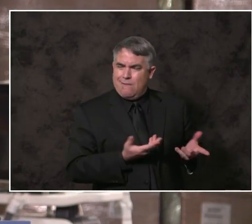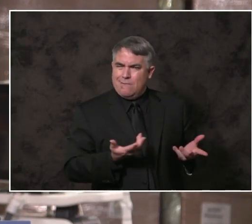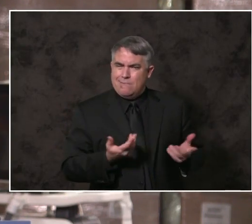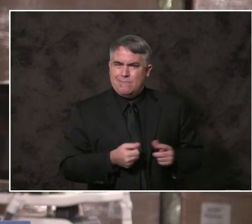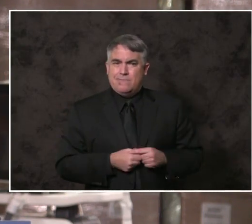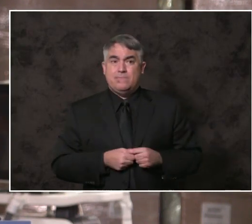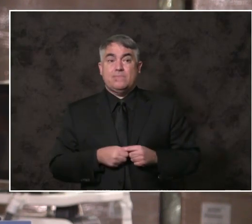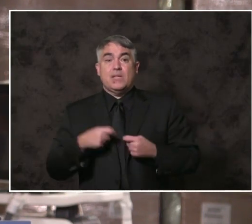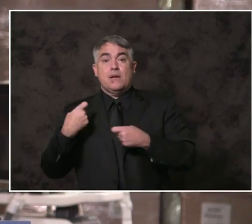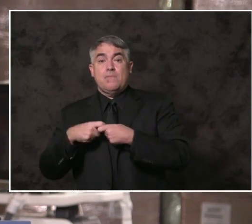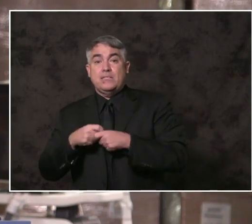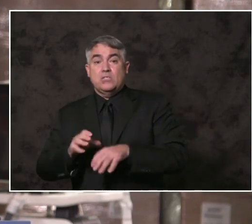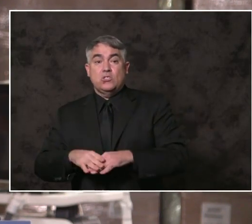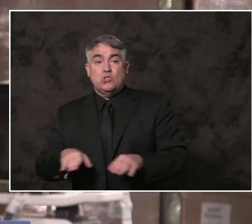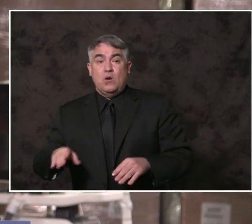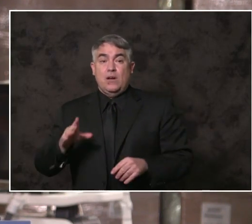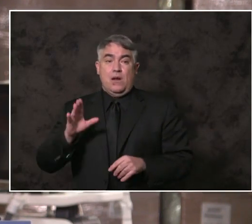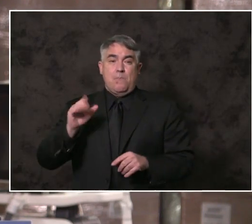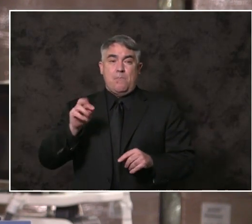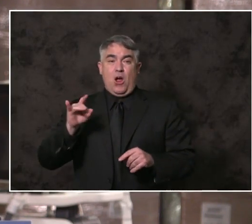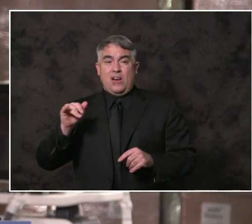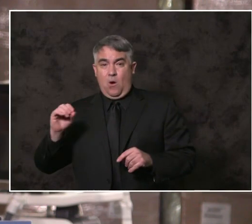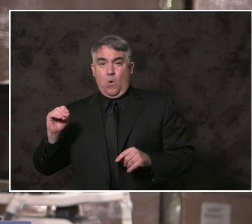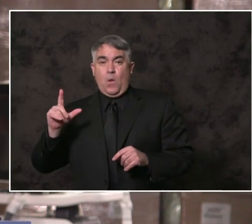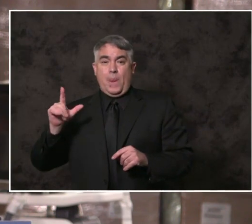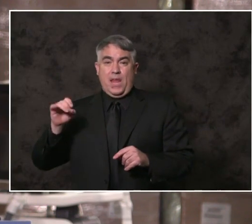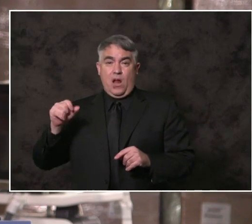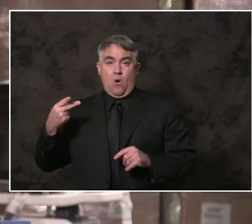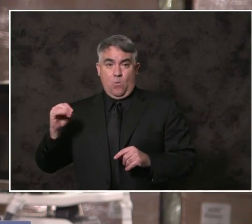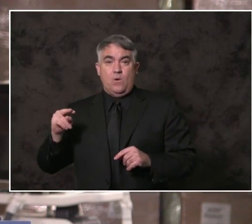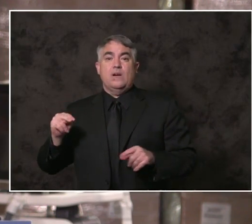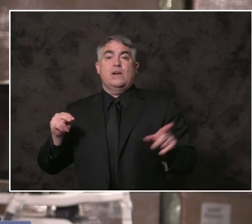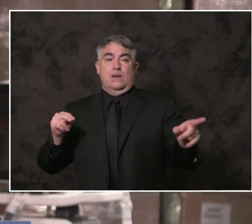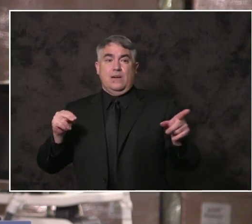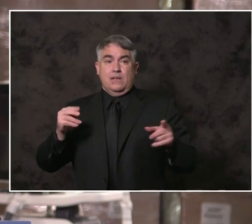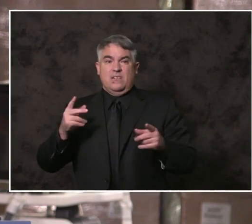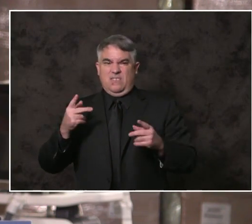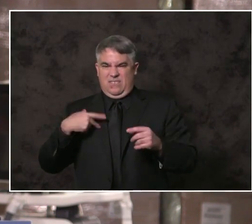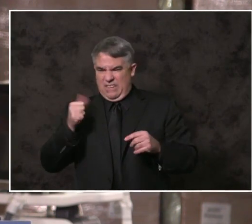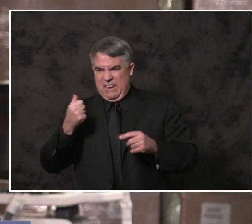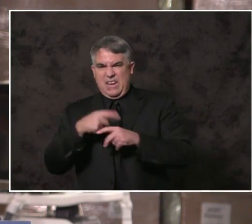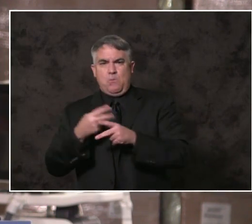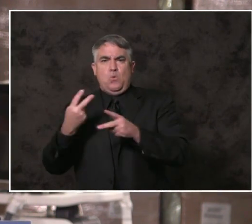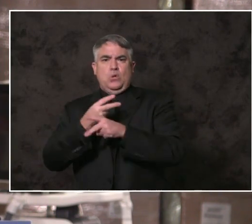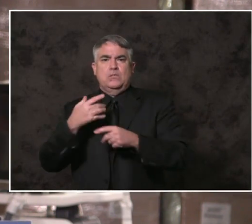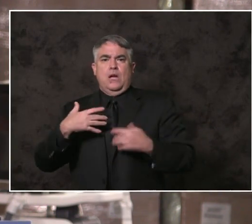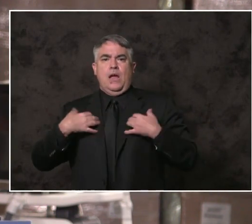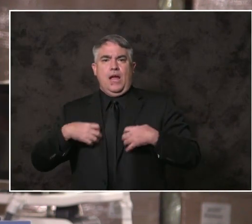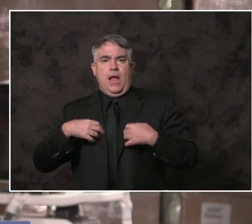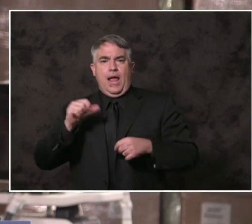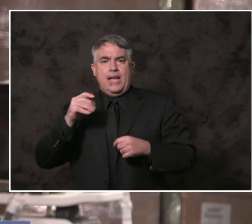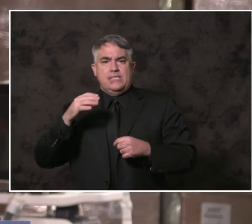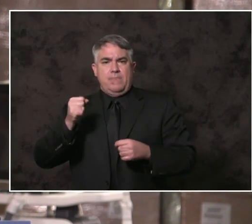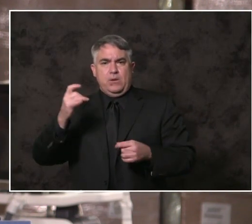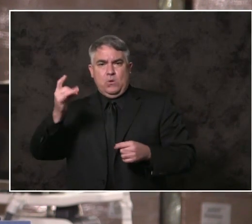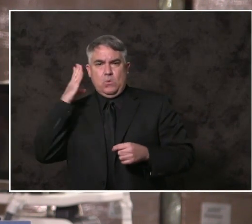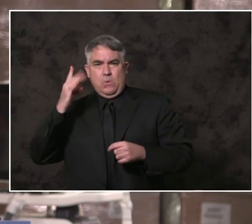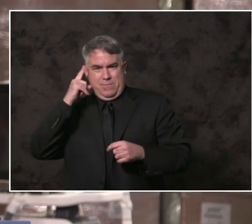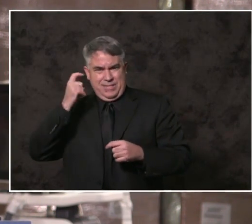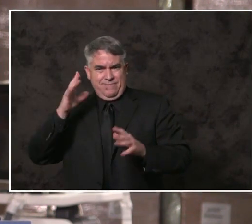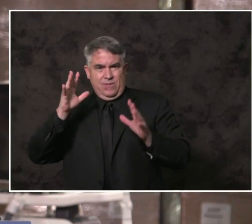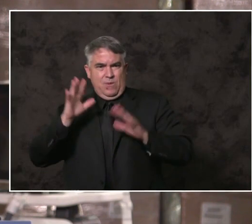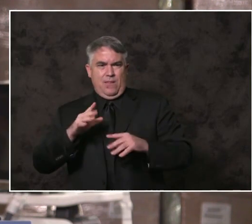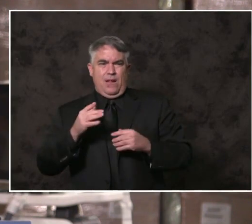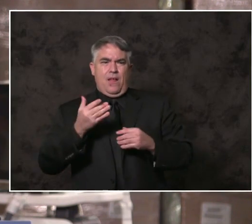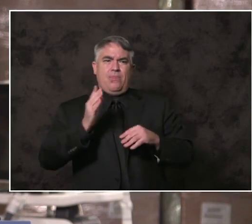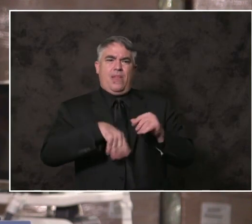child in Barrio Logan is seven times more likely to have asthma than a white child in Solana Beach. The average life expectancy